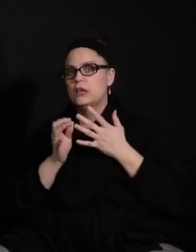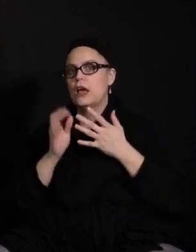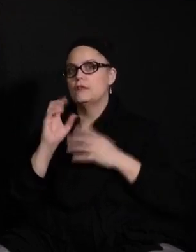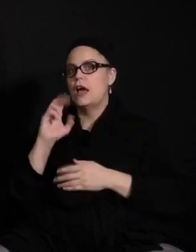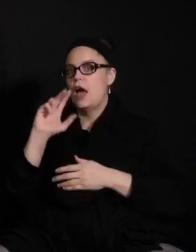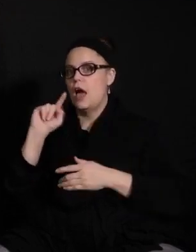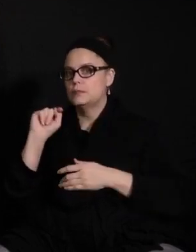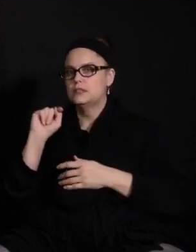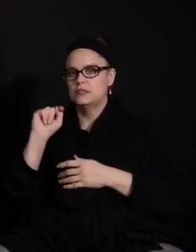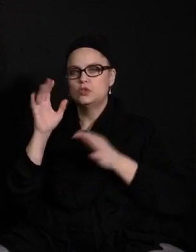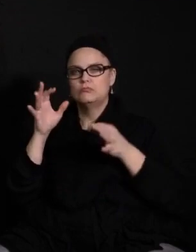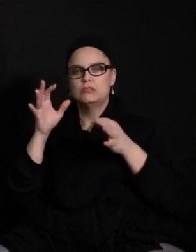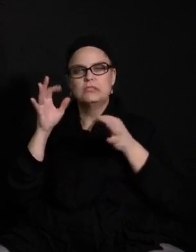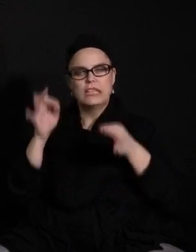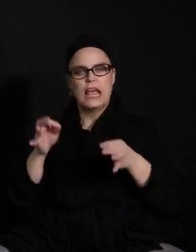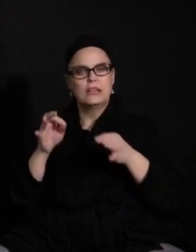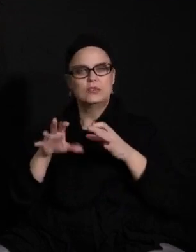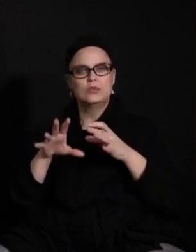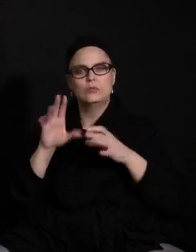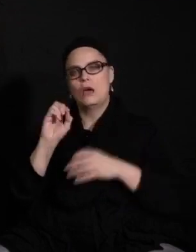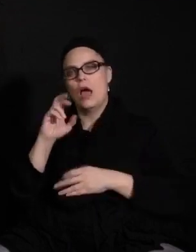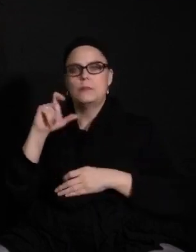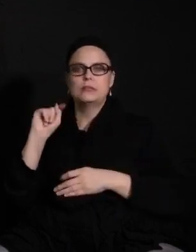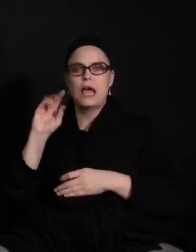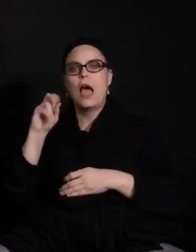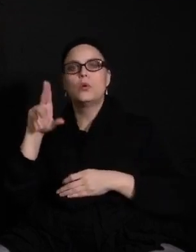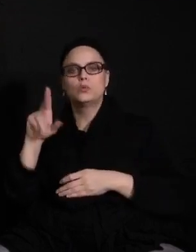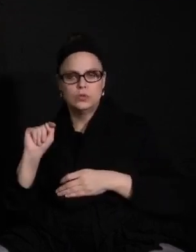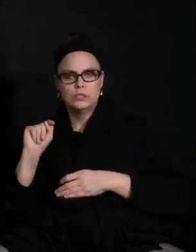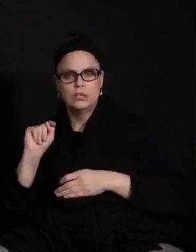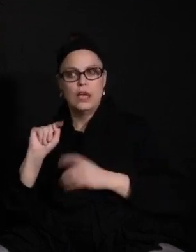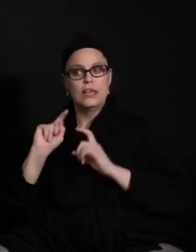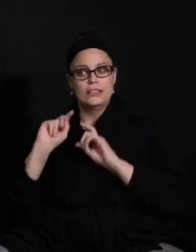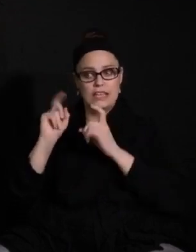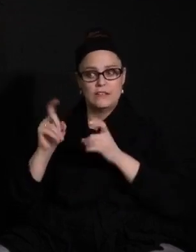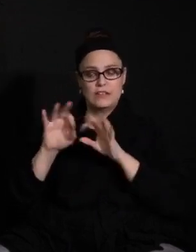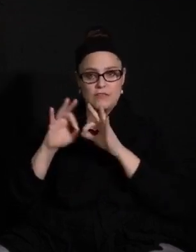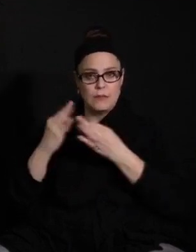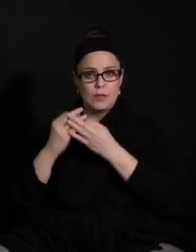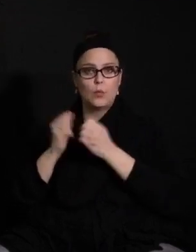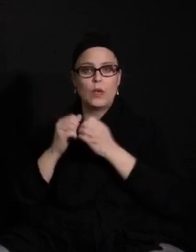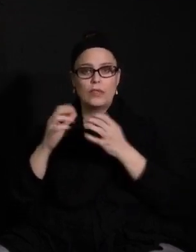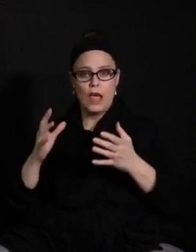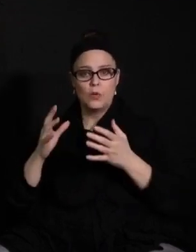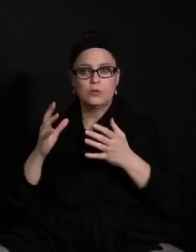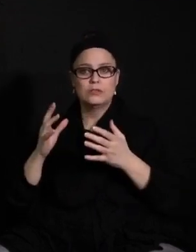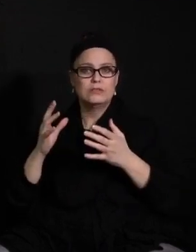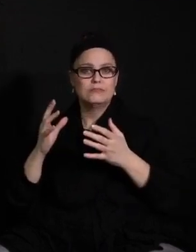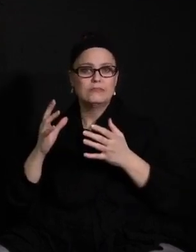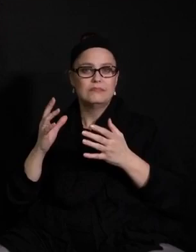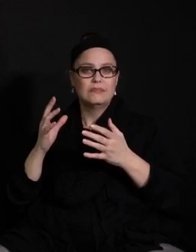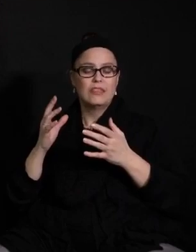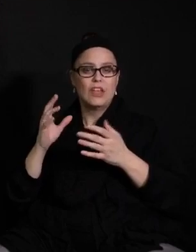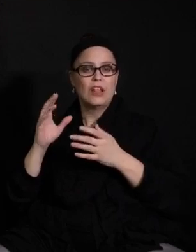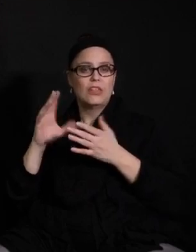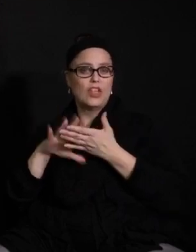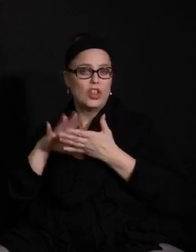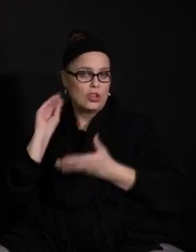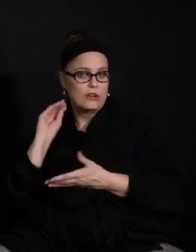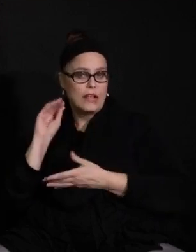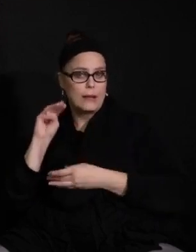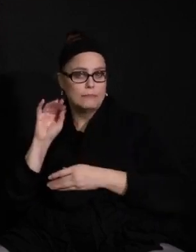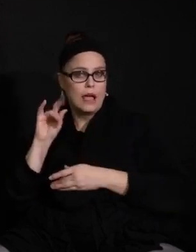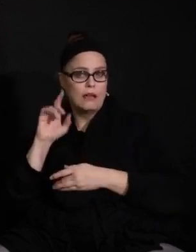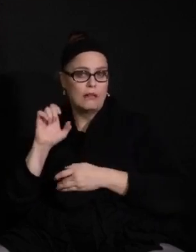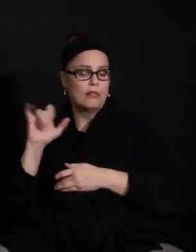the MCA or another assessment is given to families without regard to the learning model. So like in past years,